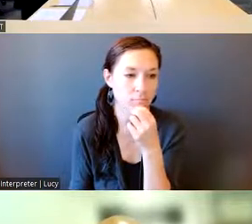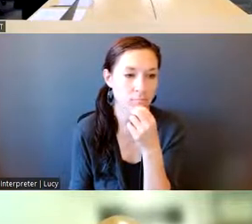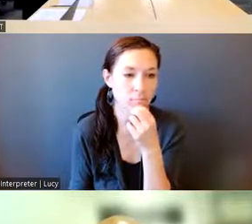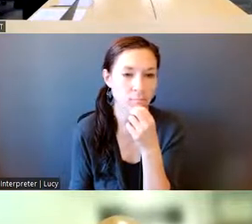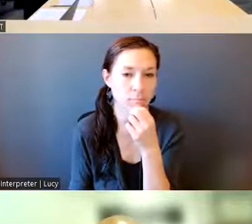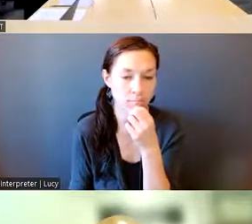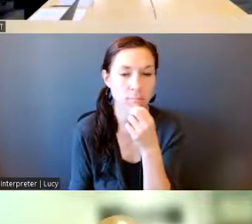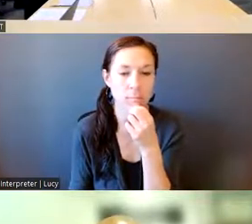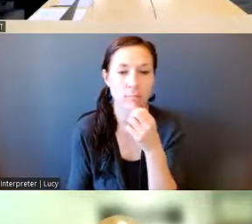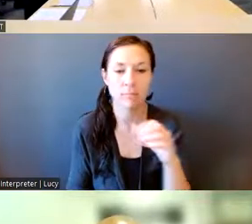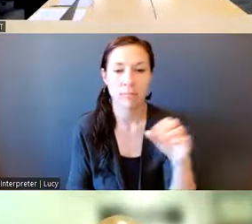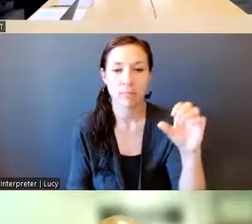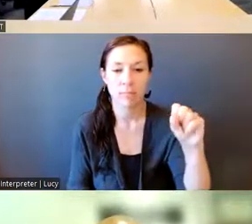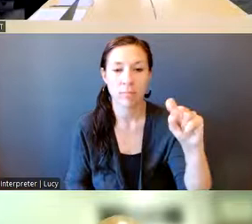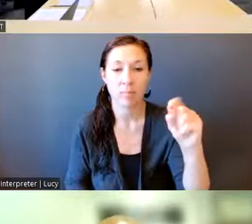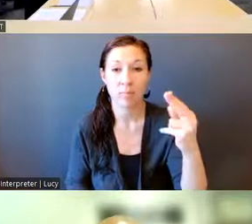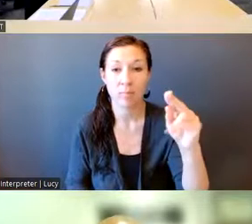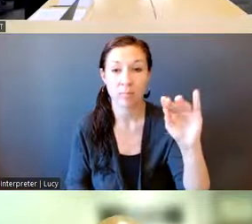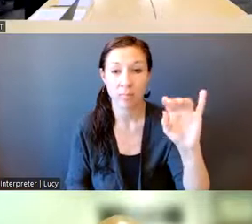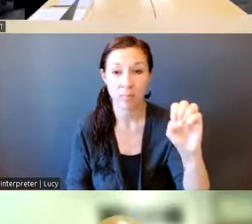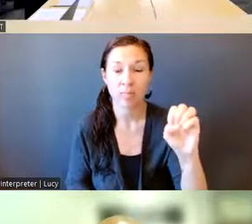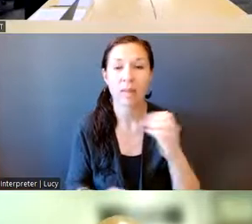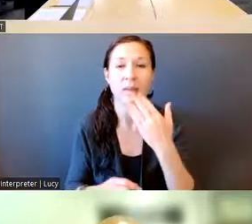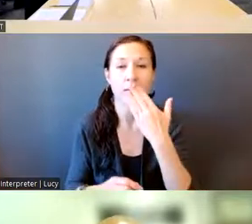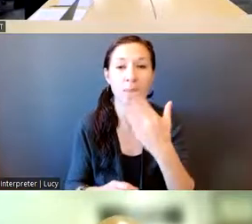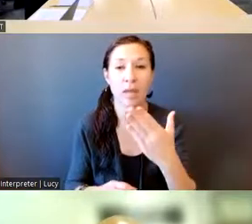Thank you all so much for being present with us.